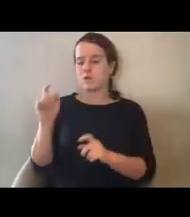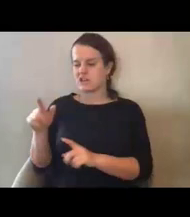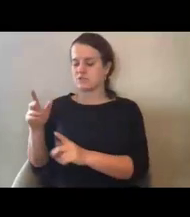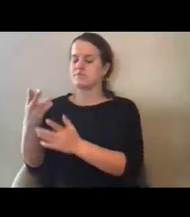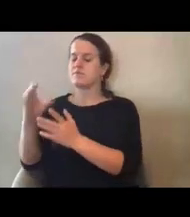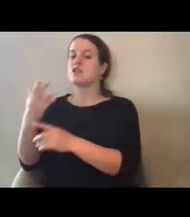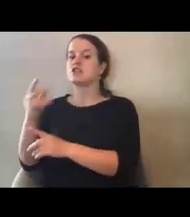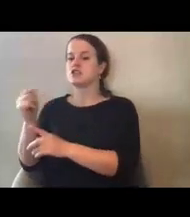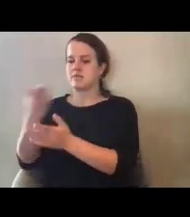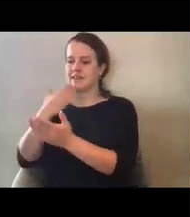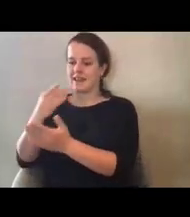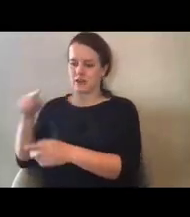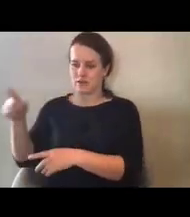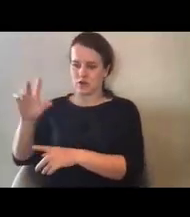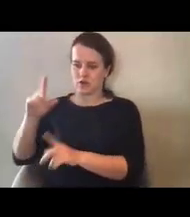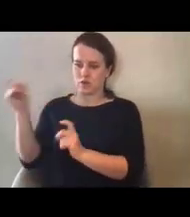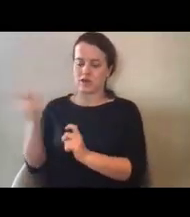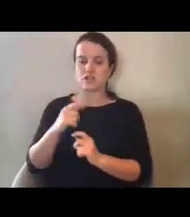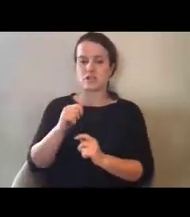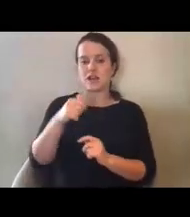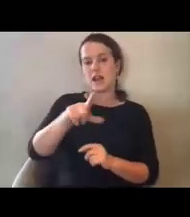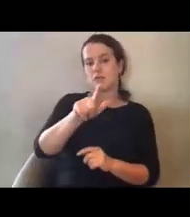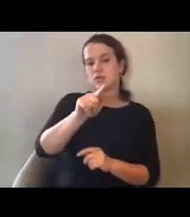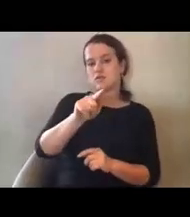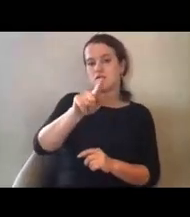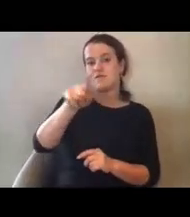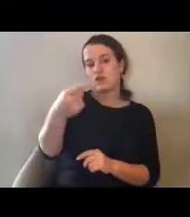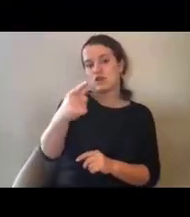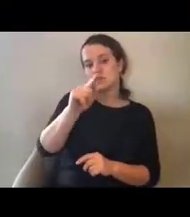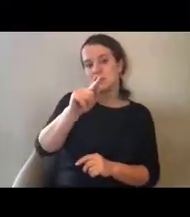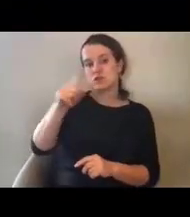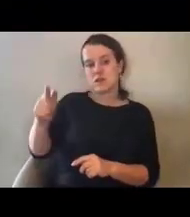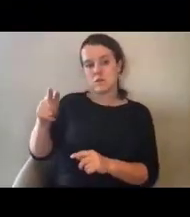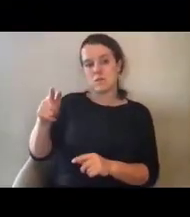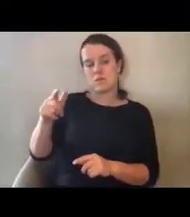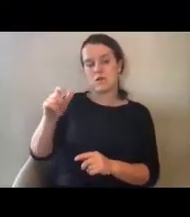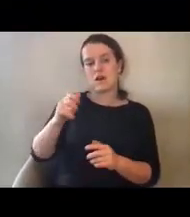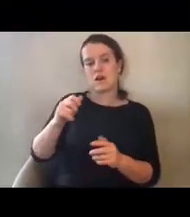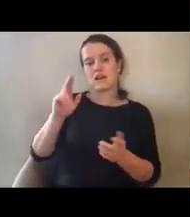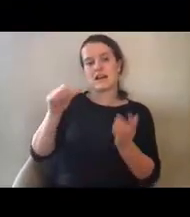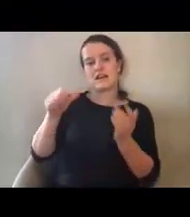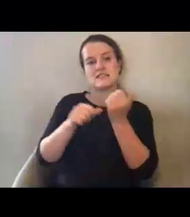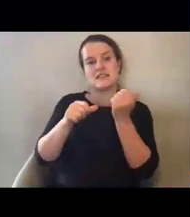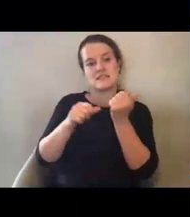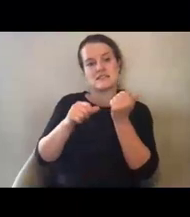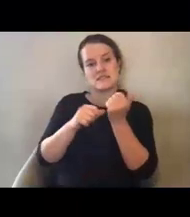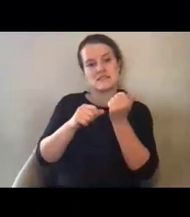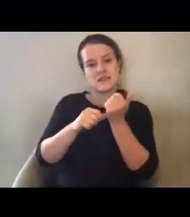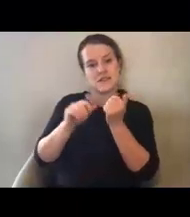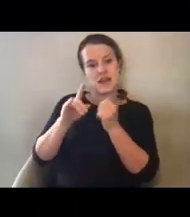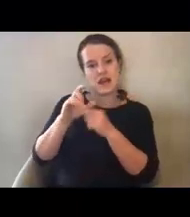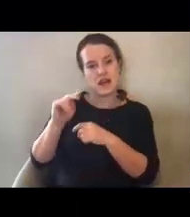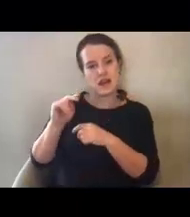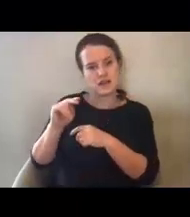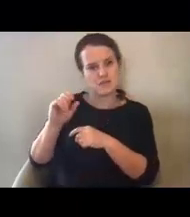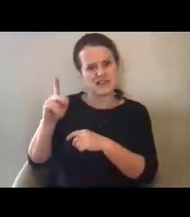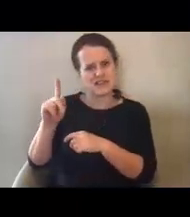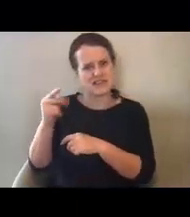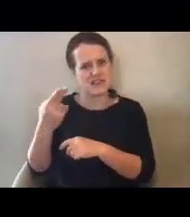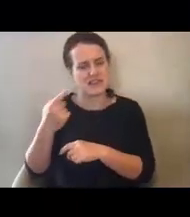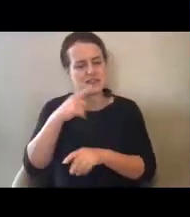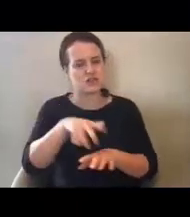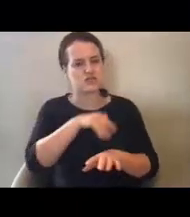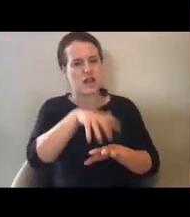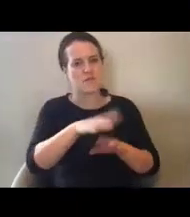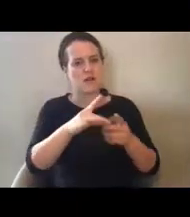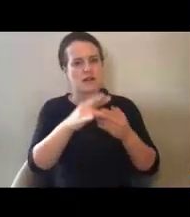1st, 2021, Assistant Administrator Keith Torrey commented to tribal leaders that, quote, all tribal entities interested